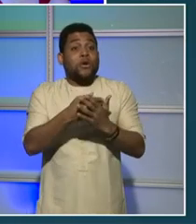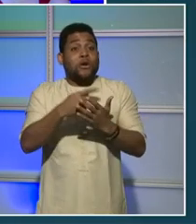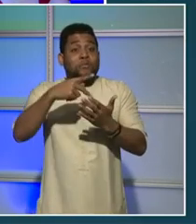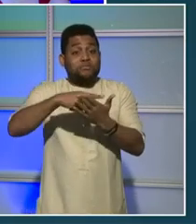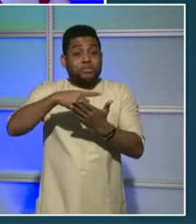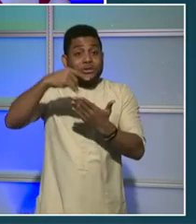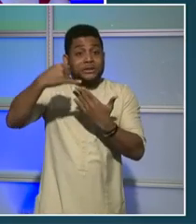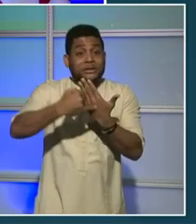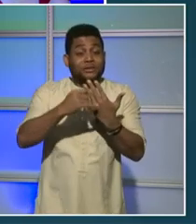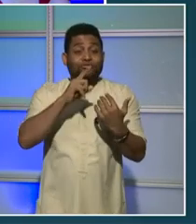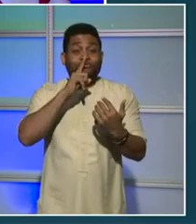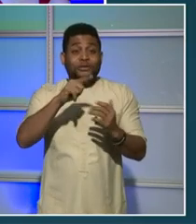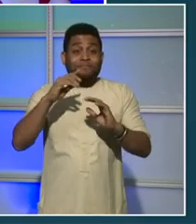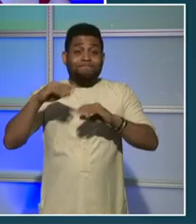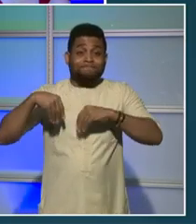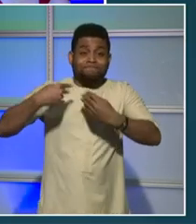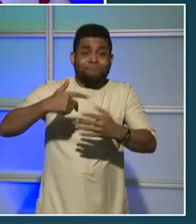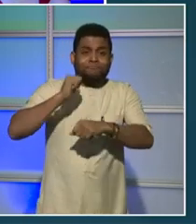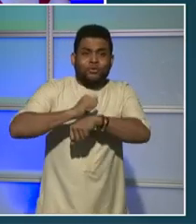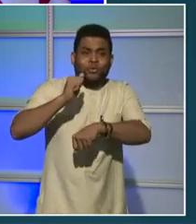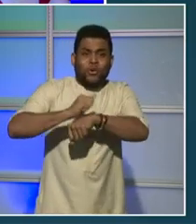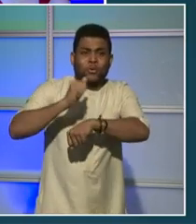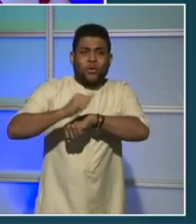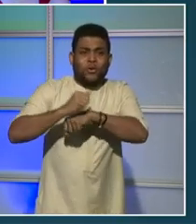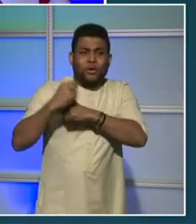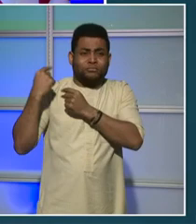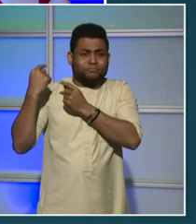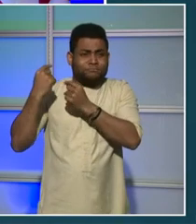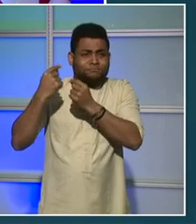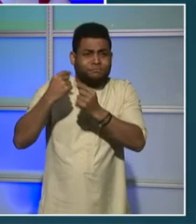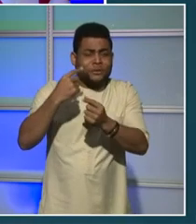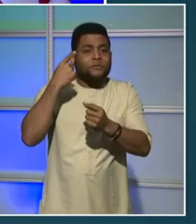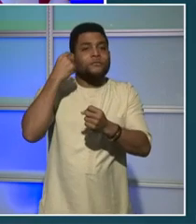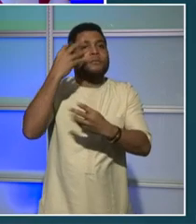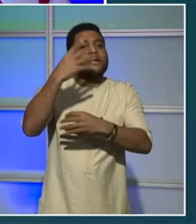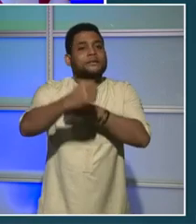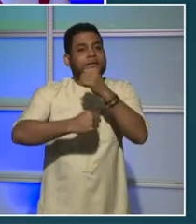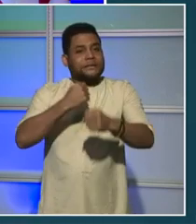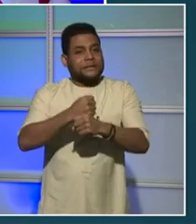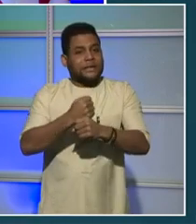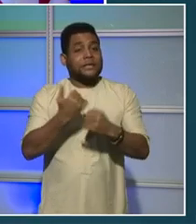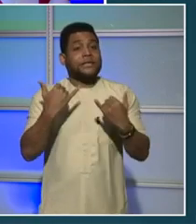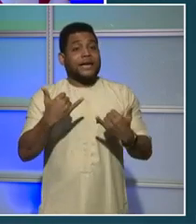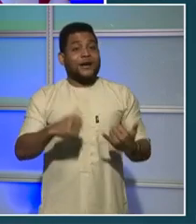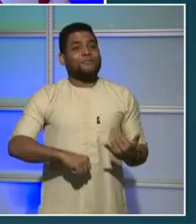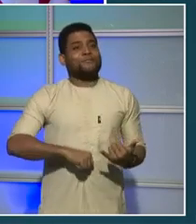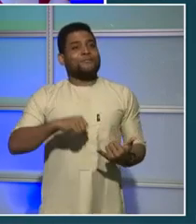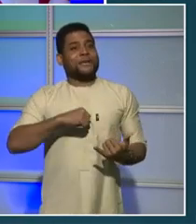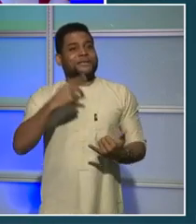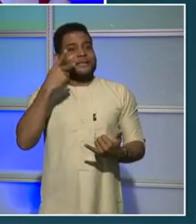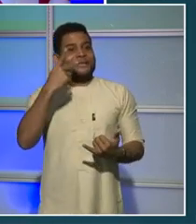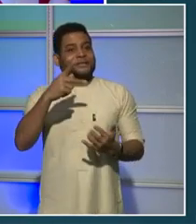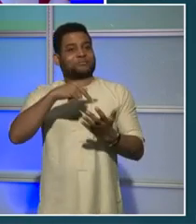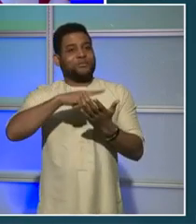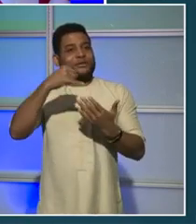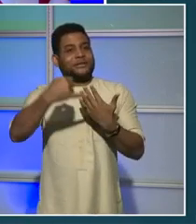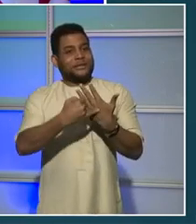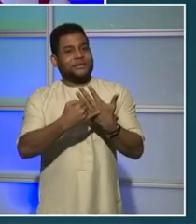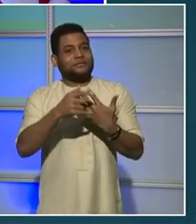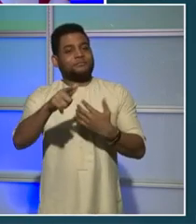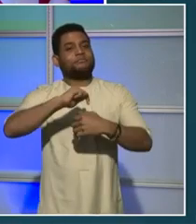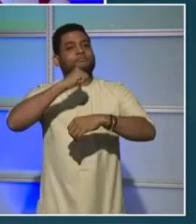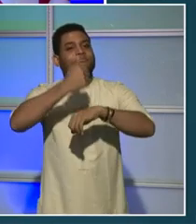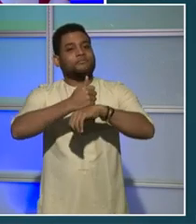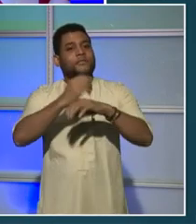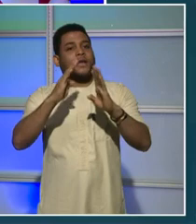that has been able to unstick long-stalled projects and move them forward to create housing, jobs, and opportunity for D.C.